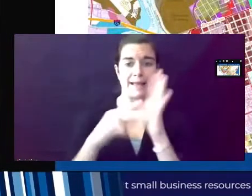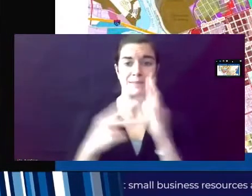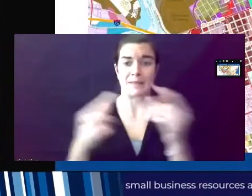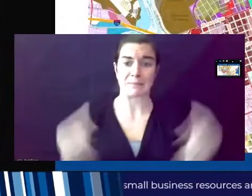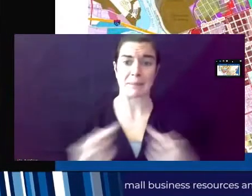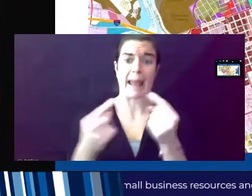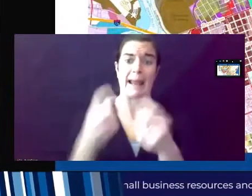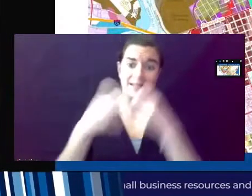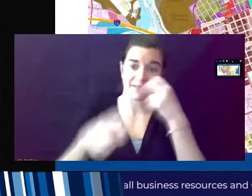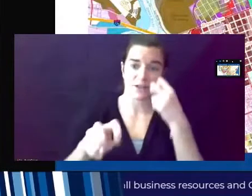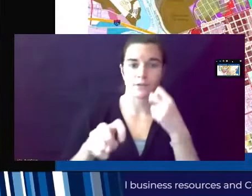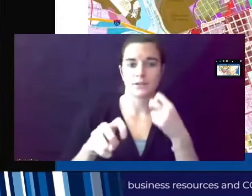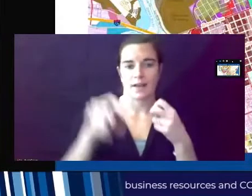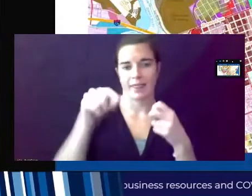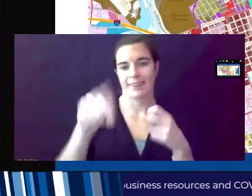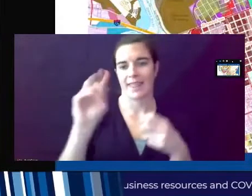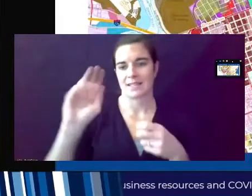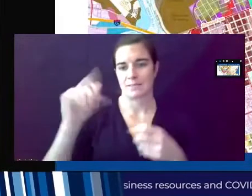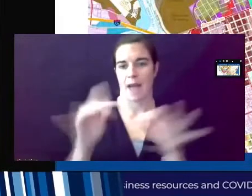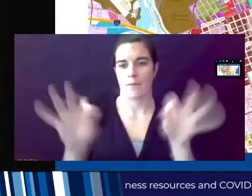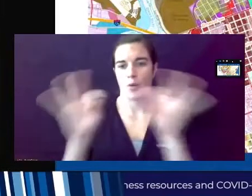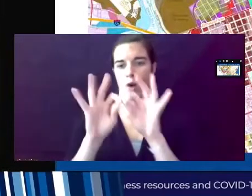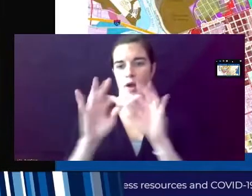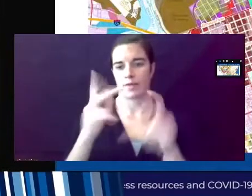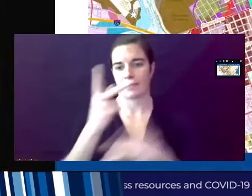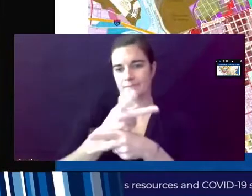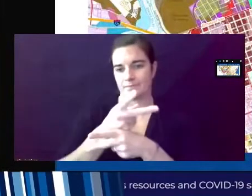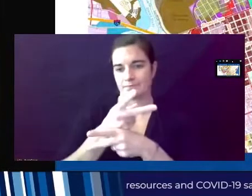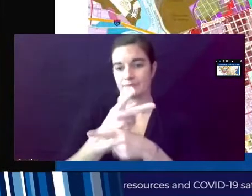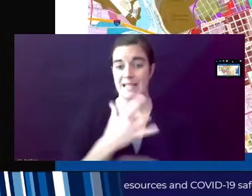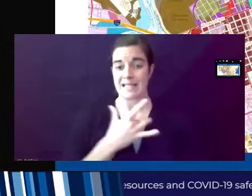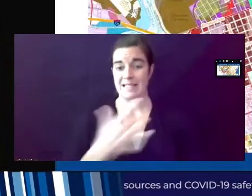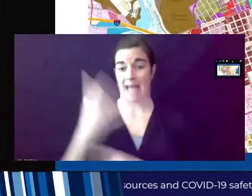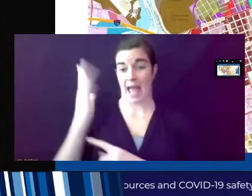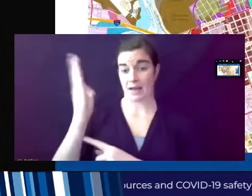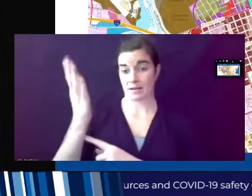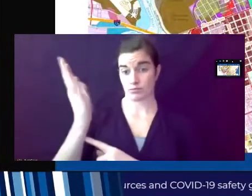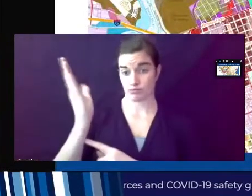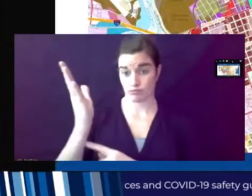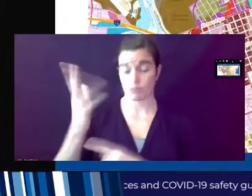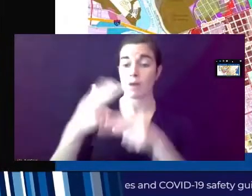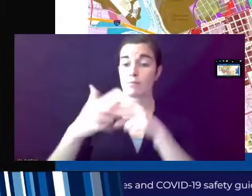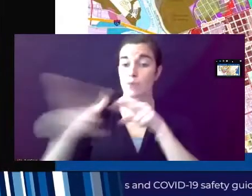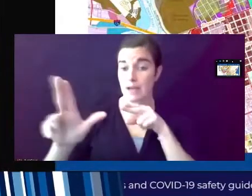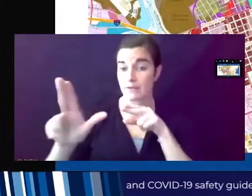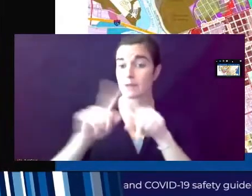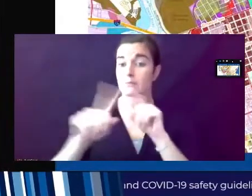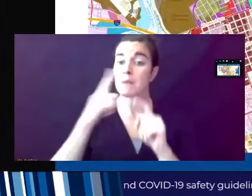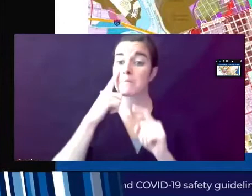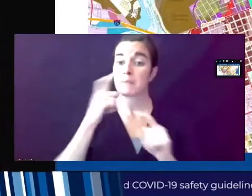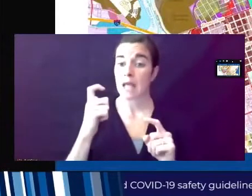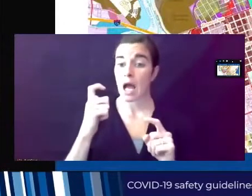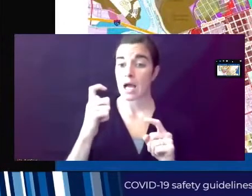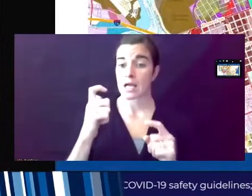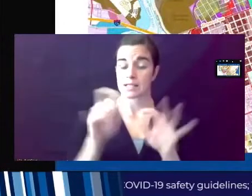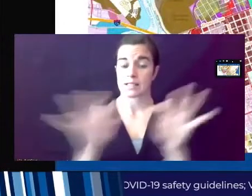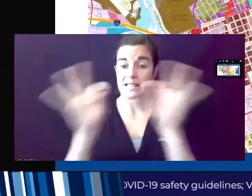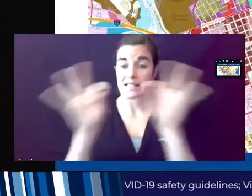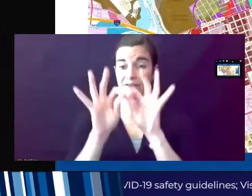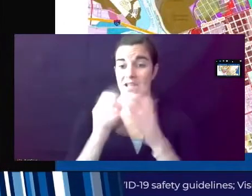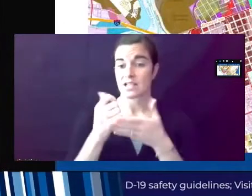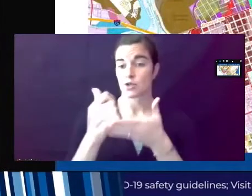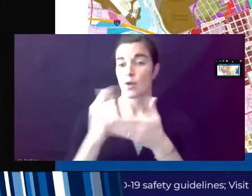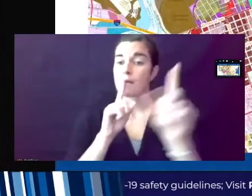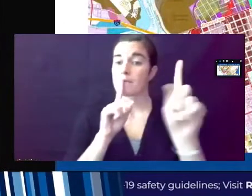surely worth having. We usually keep our presentations on zoning matters brief. However, because of the significance and to help answer